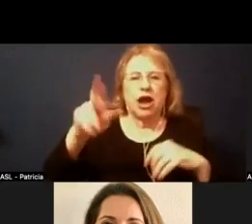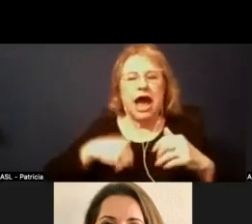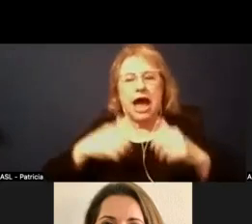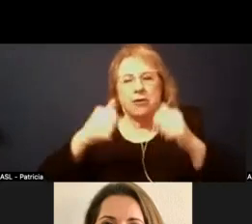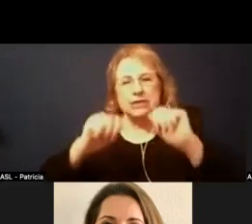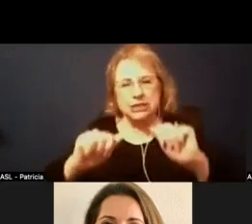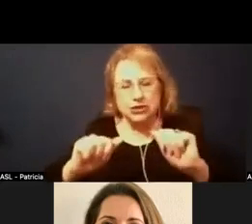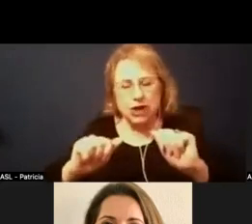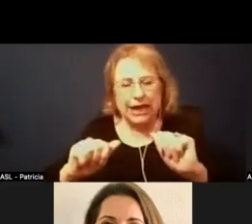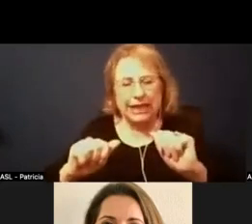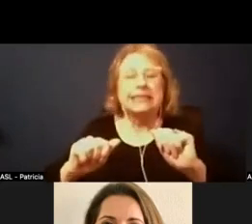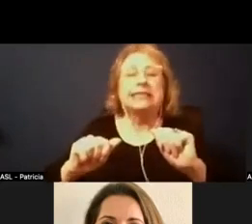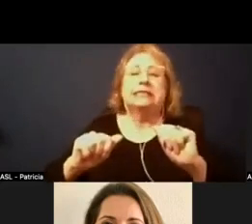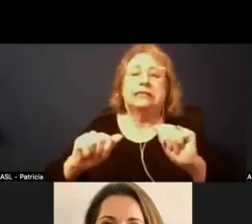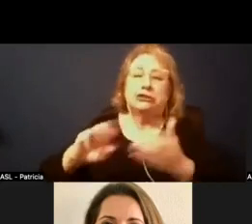accidentally clicked on you.